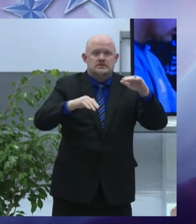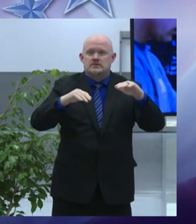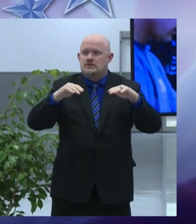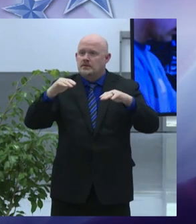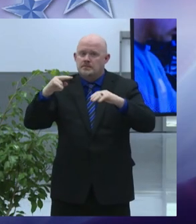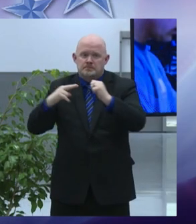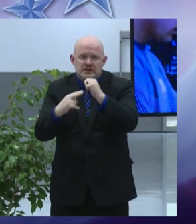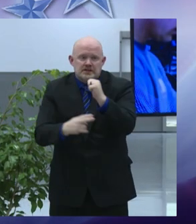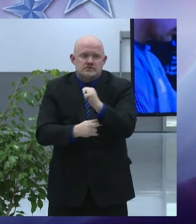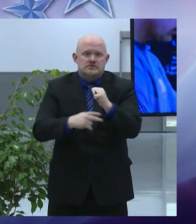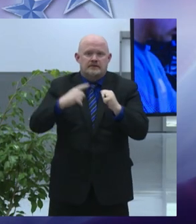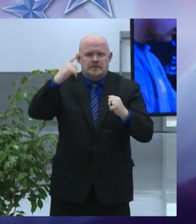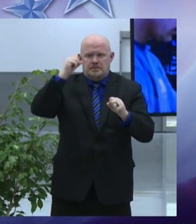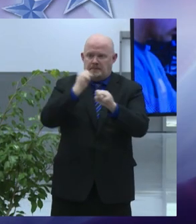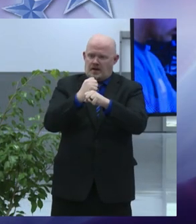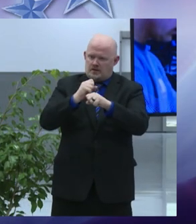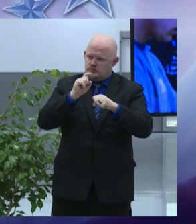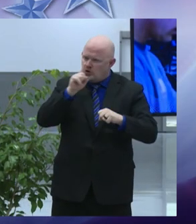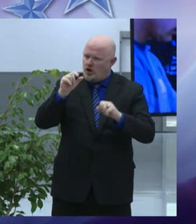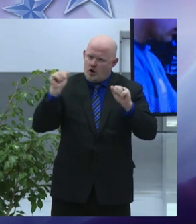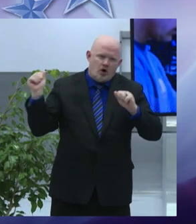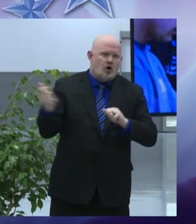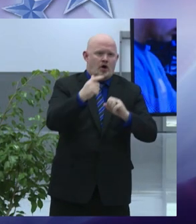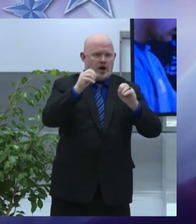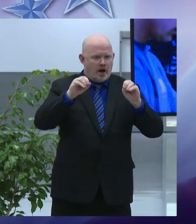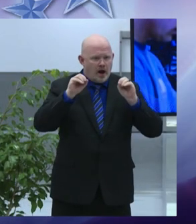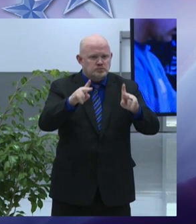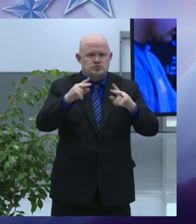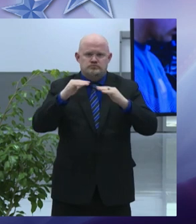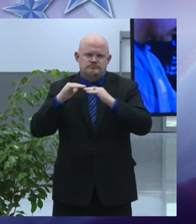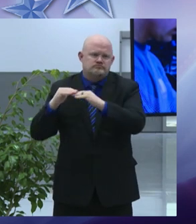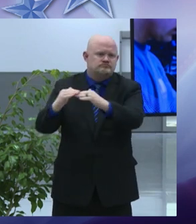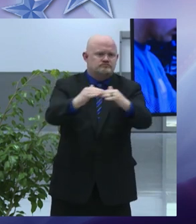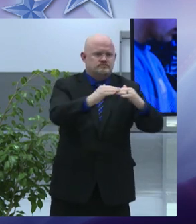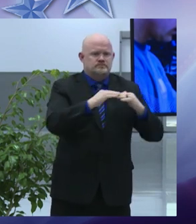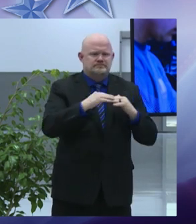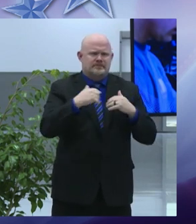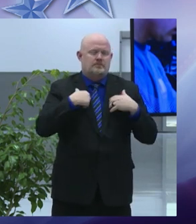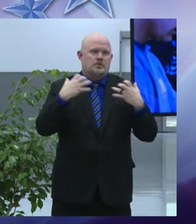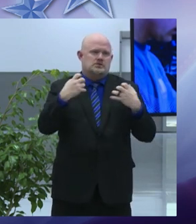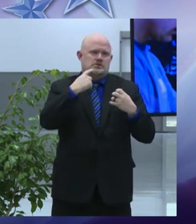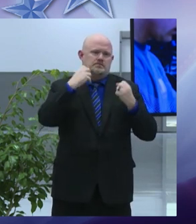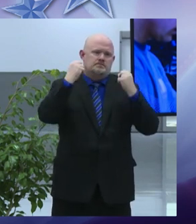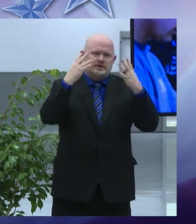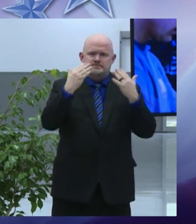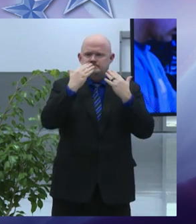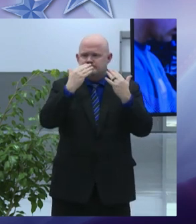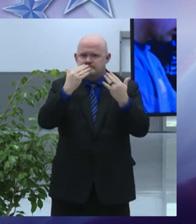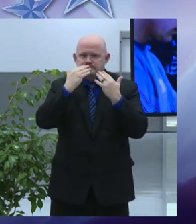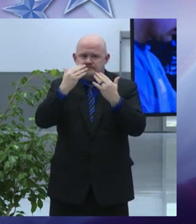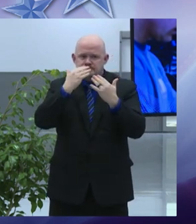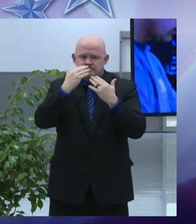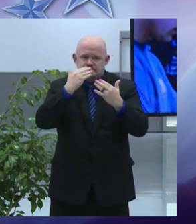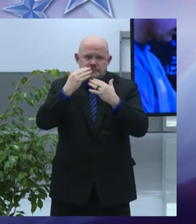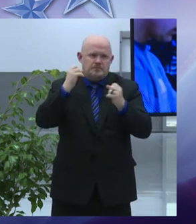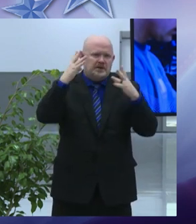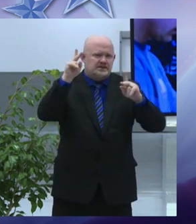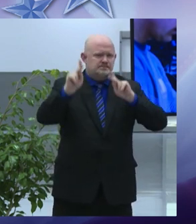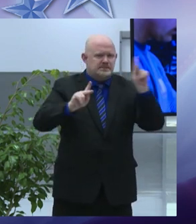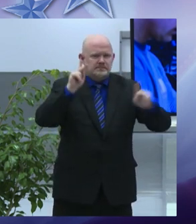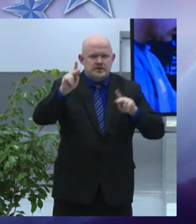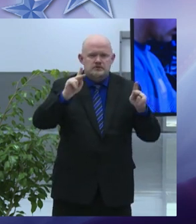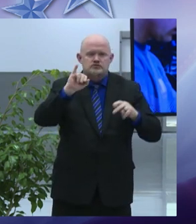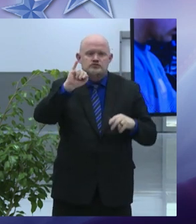thanks to the work of many partners and our director of strategic initiatives jennifer tift we are beginning to harvest the yield from the unprecedented public-private